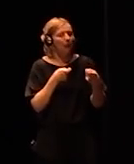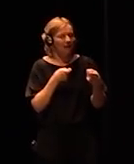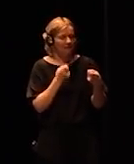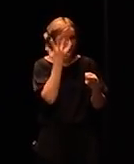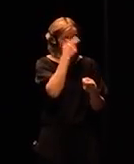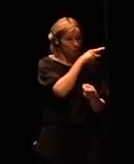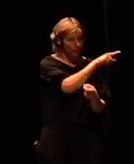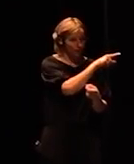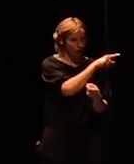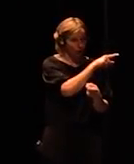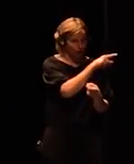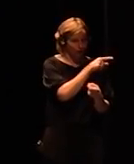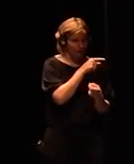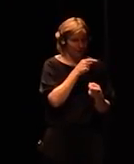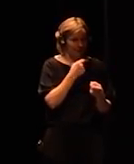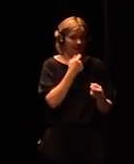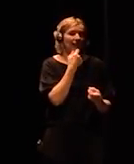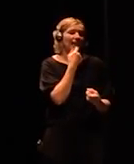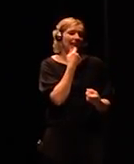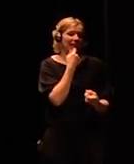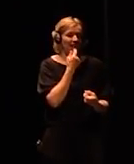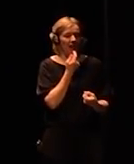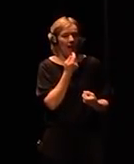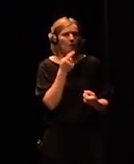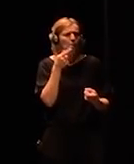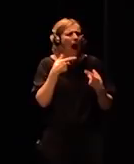that guns don't kill people people kill people